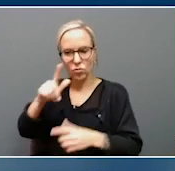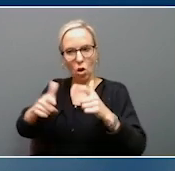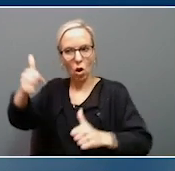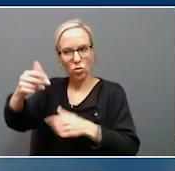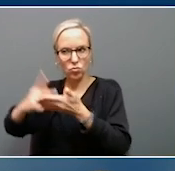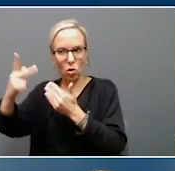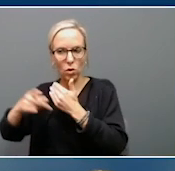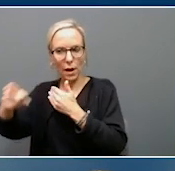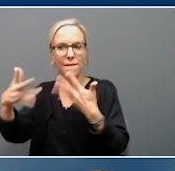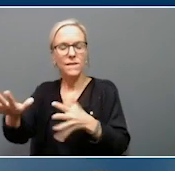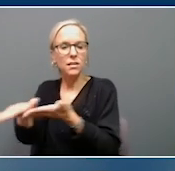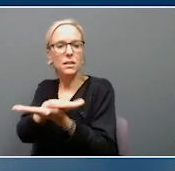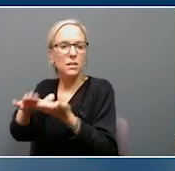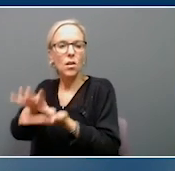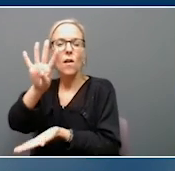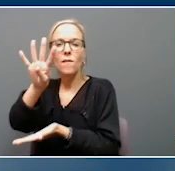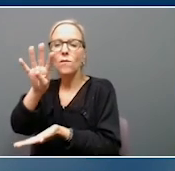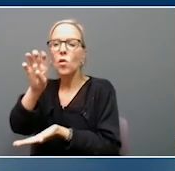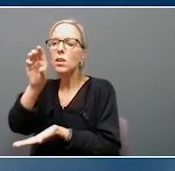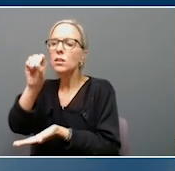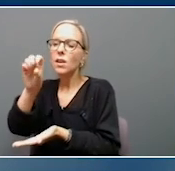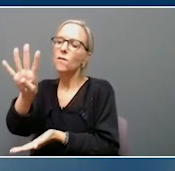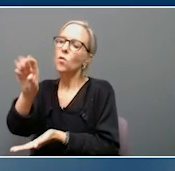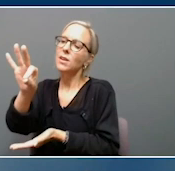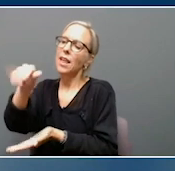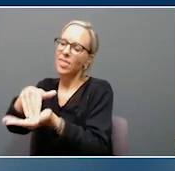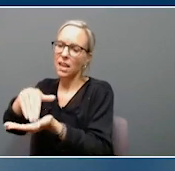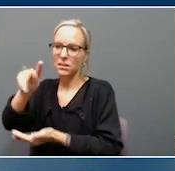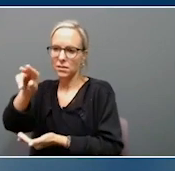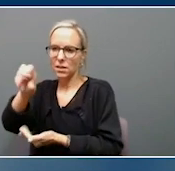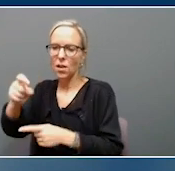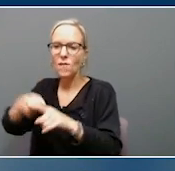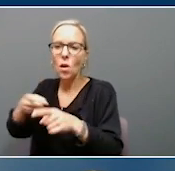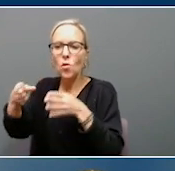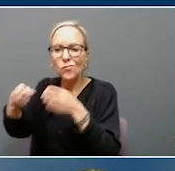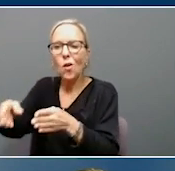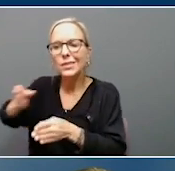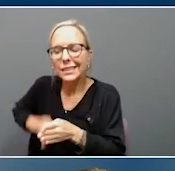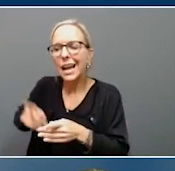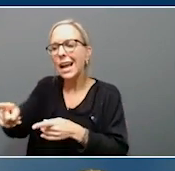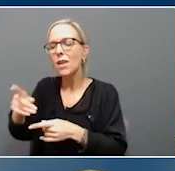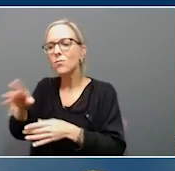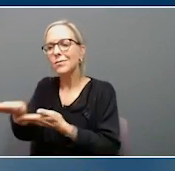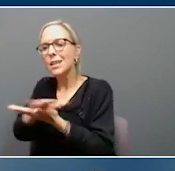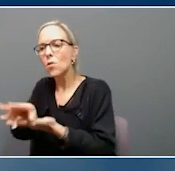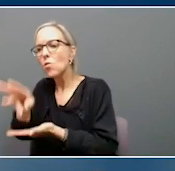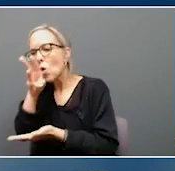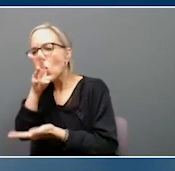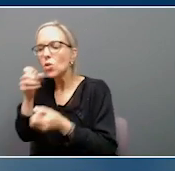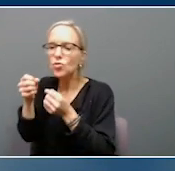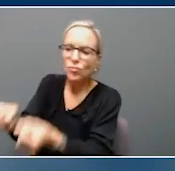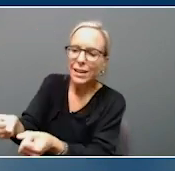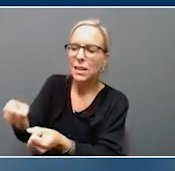removed 409,000 tons from roadsides and 600 miles of creeks and streams. That was the first major